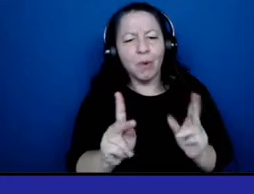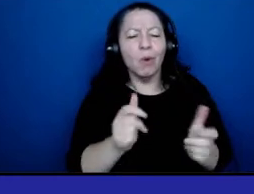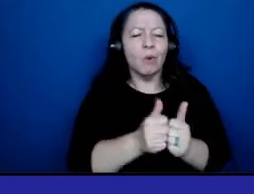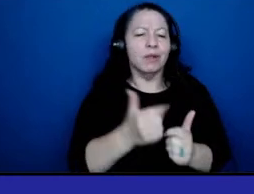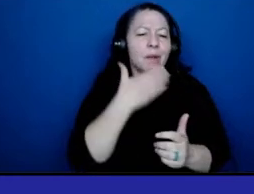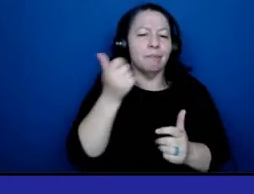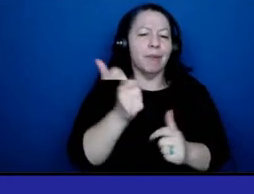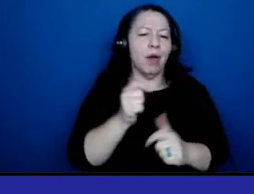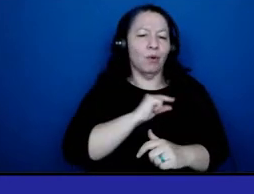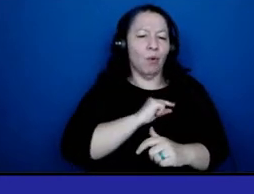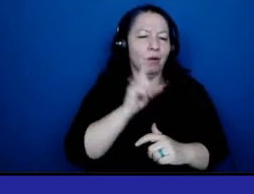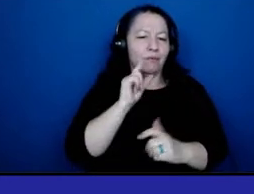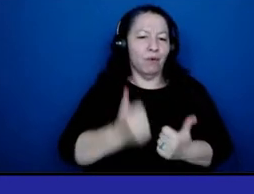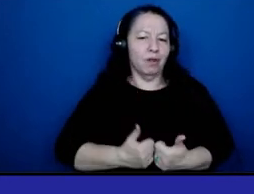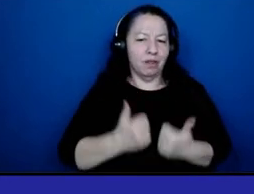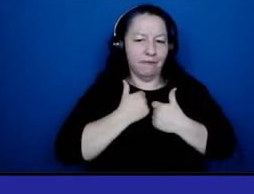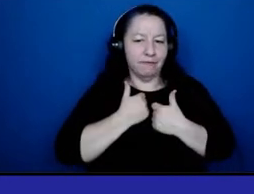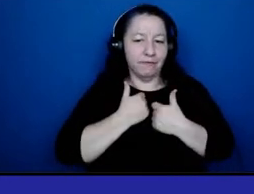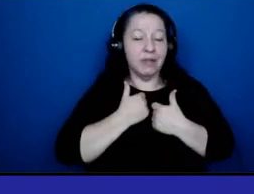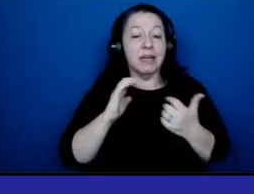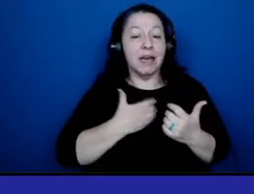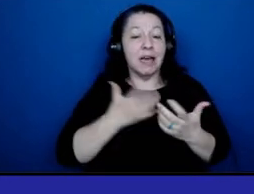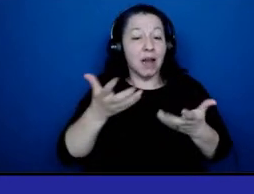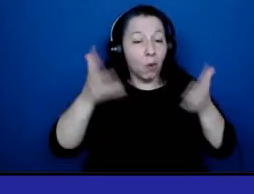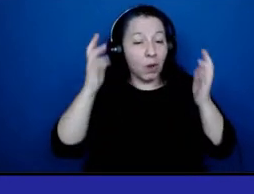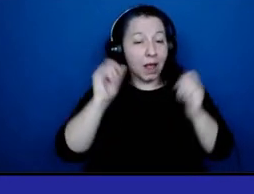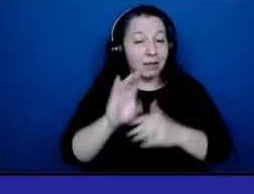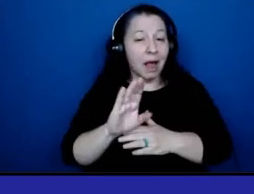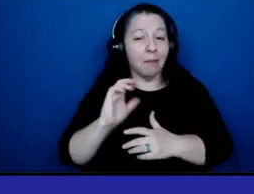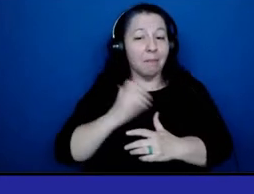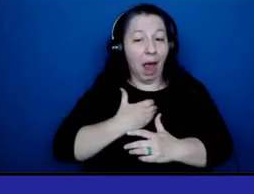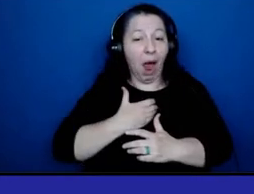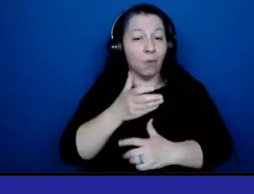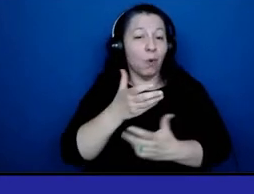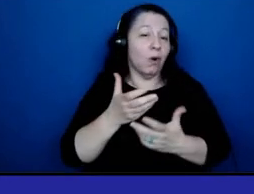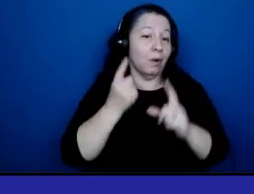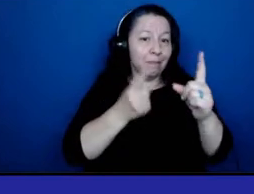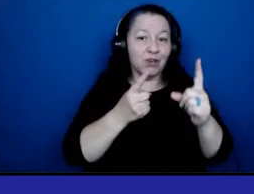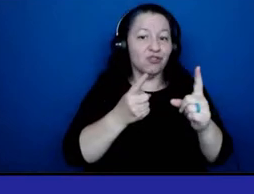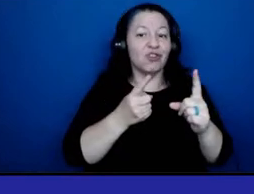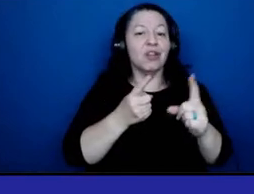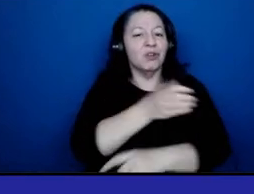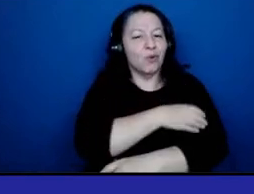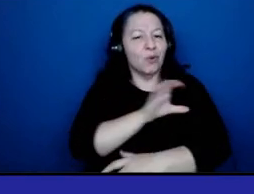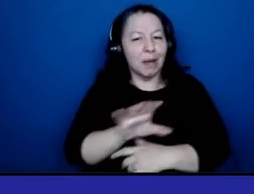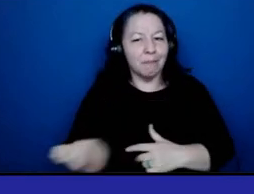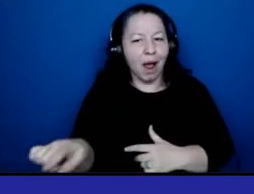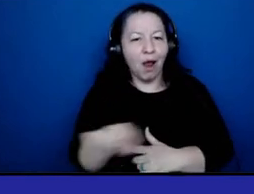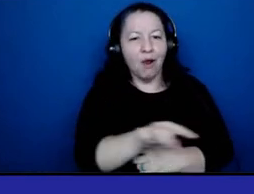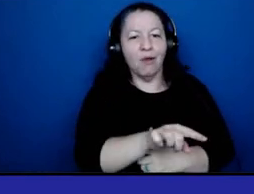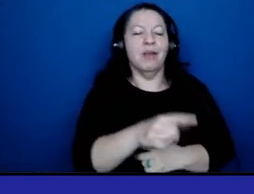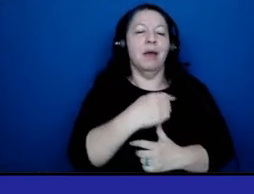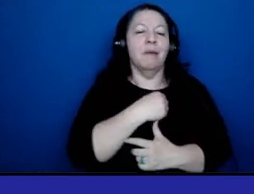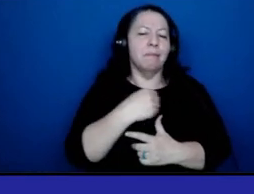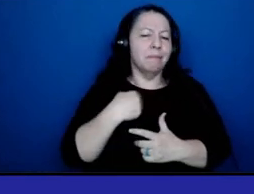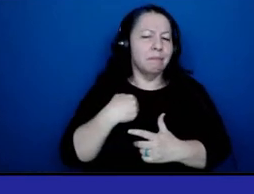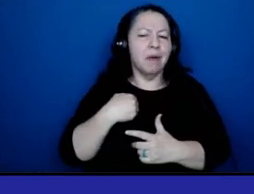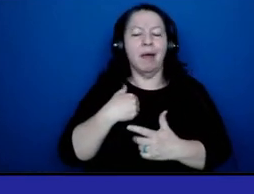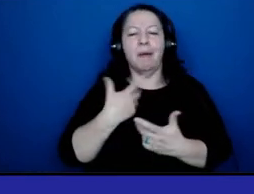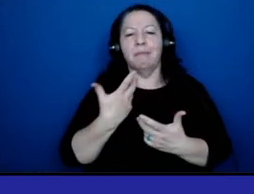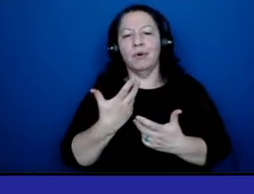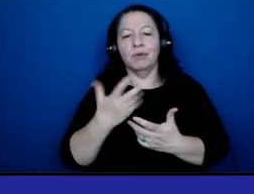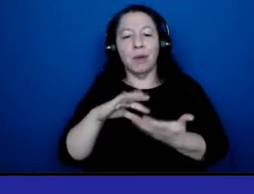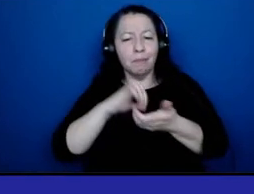At the Rosedale Lions Club, our mission is to empower lions, Lions Clubs volunteers, members of the community, and partners to